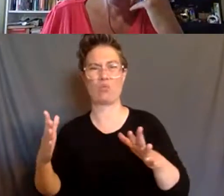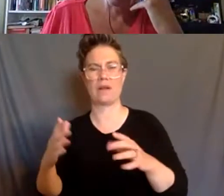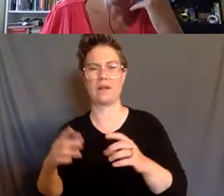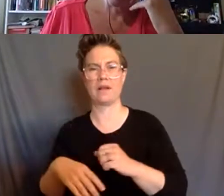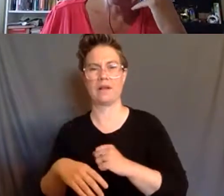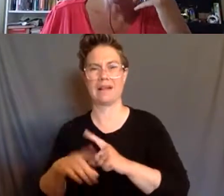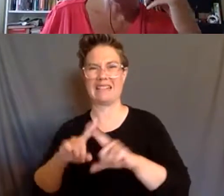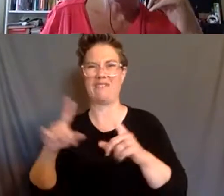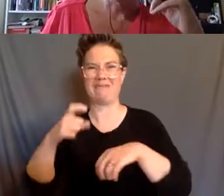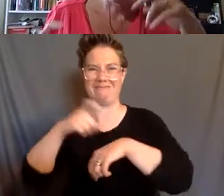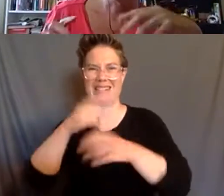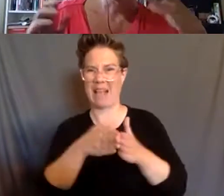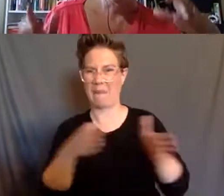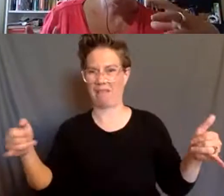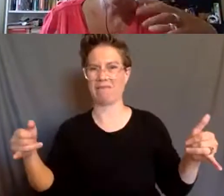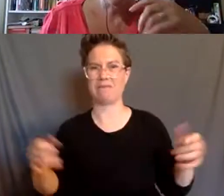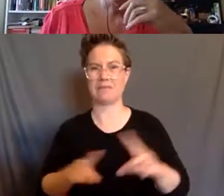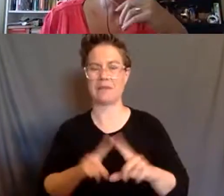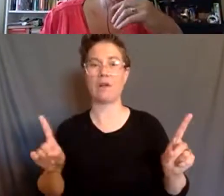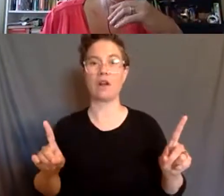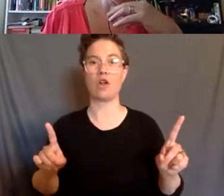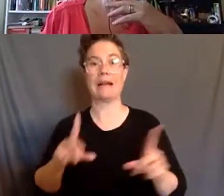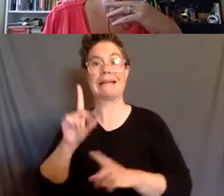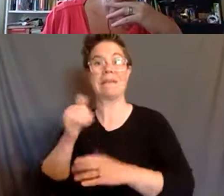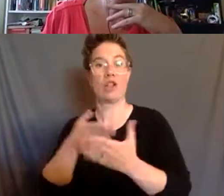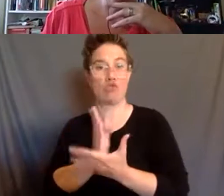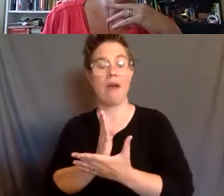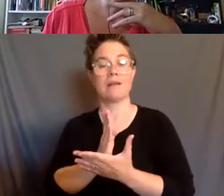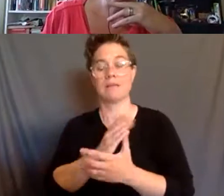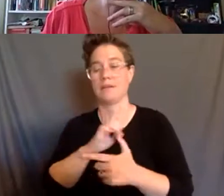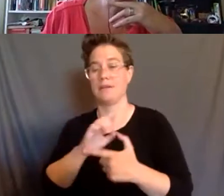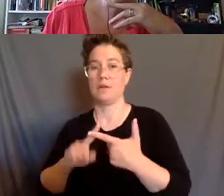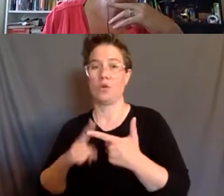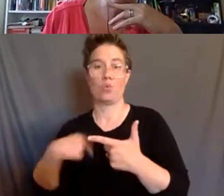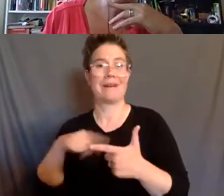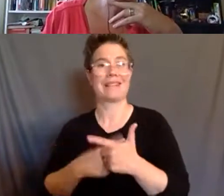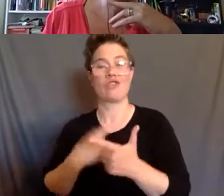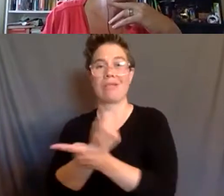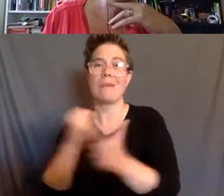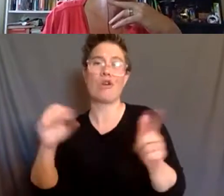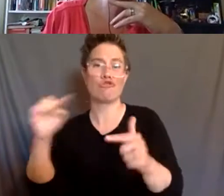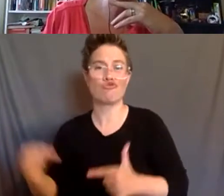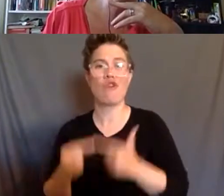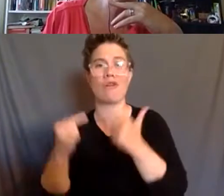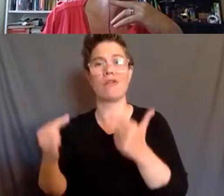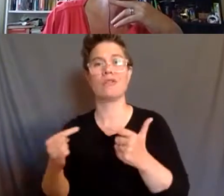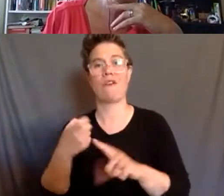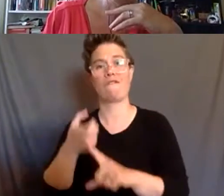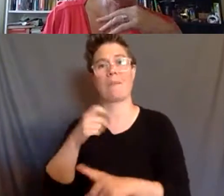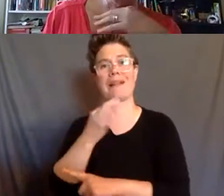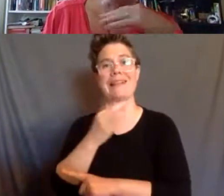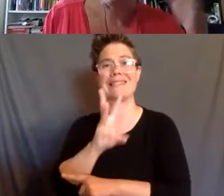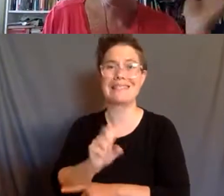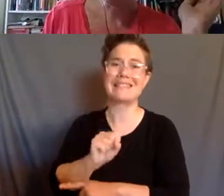But oftentimes, when we talk about disability rights, when we talk about liberation struggles of the 60s and 70s,